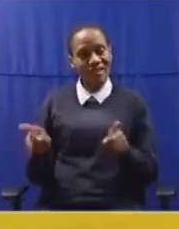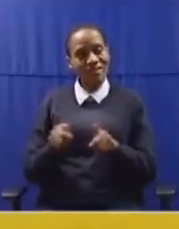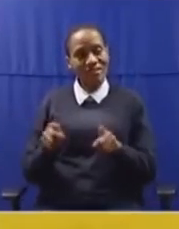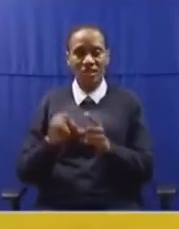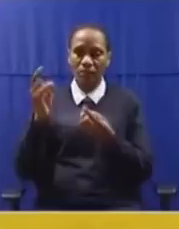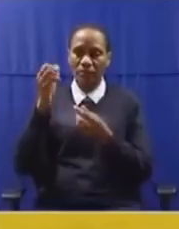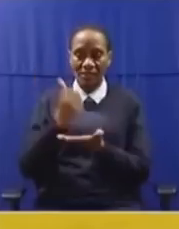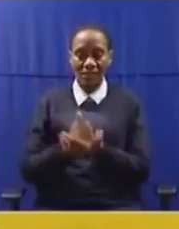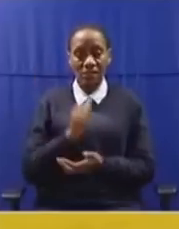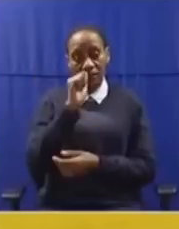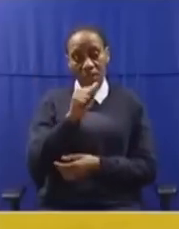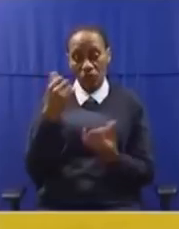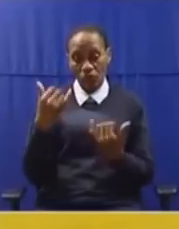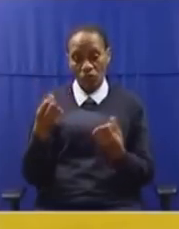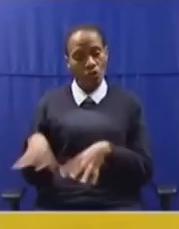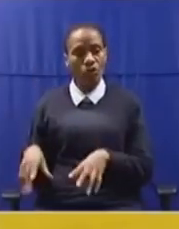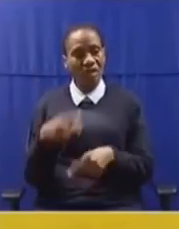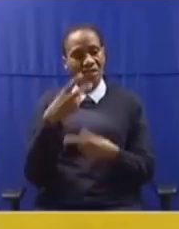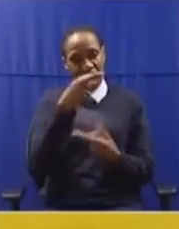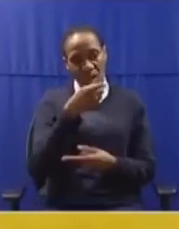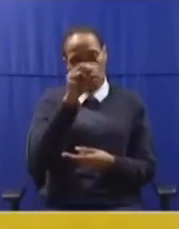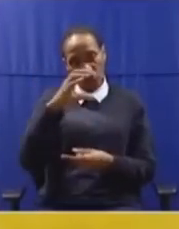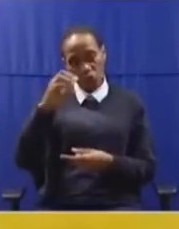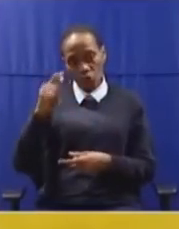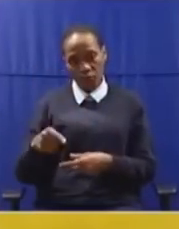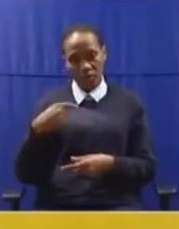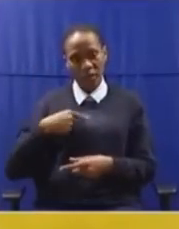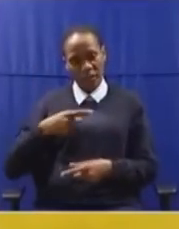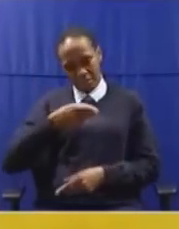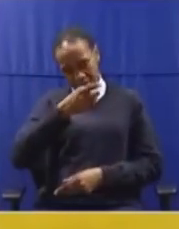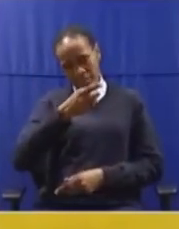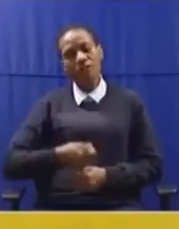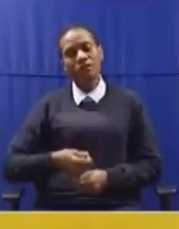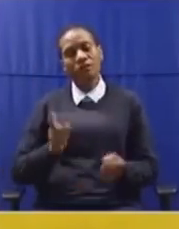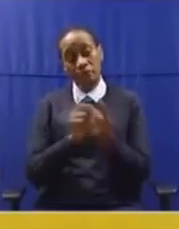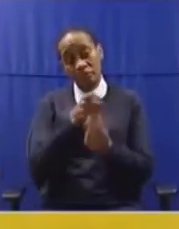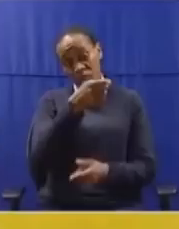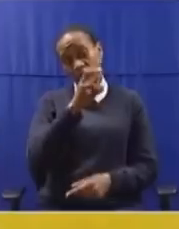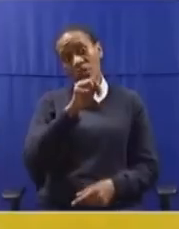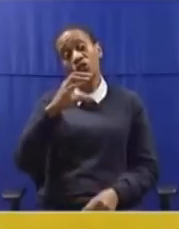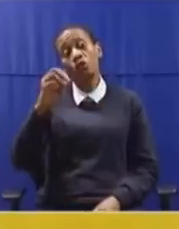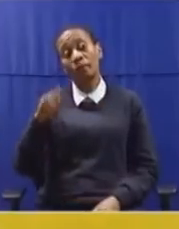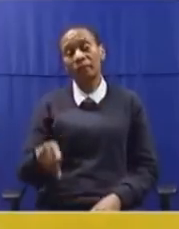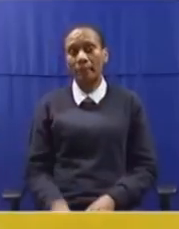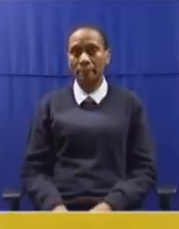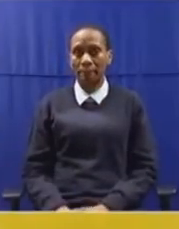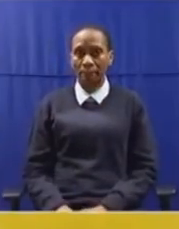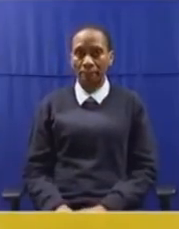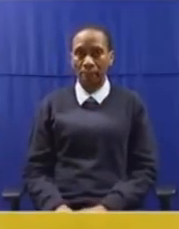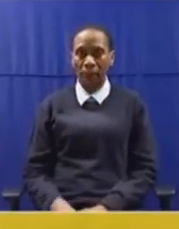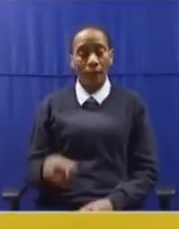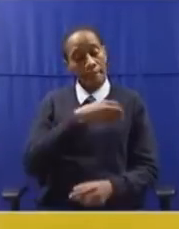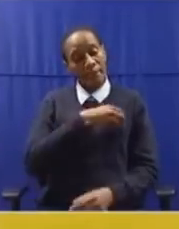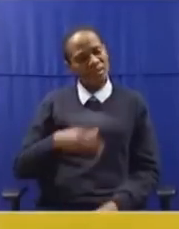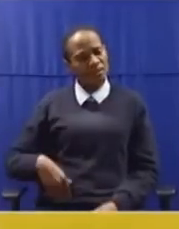Assembly, and you are in the NCOP, and I'm going to deal with you. Mr. President, we listened, and we did not